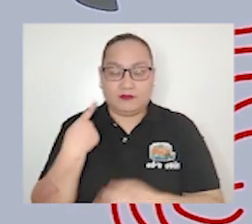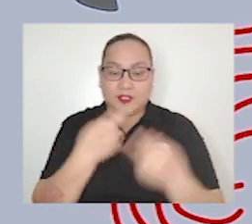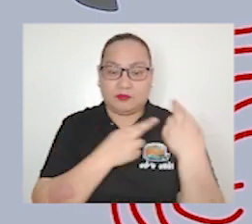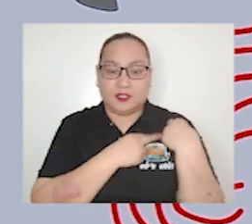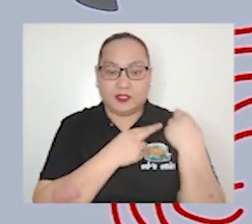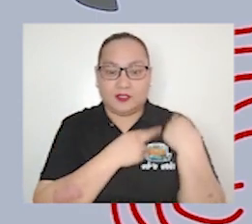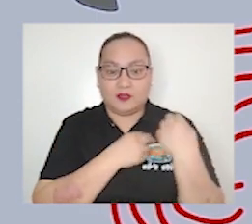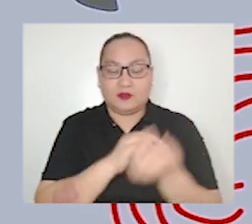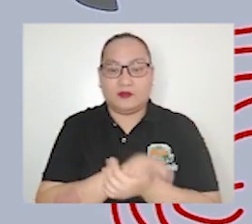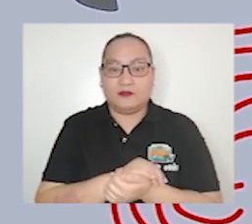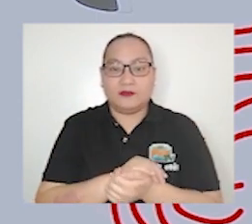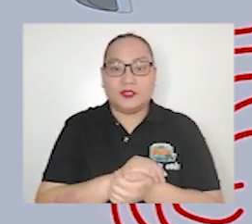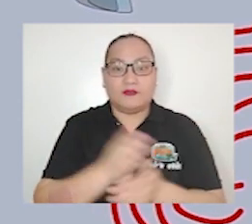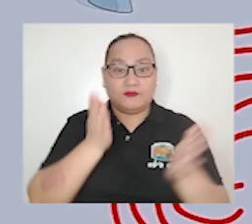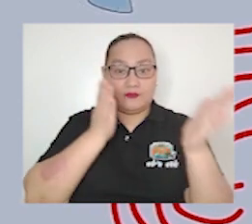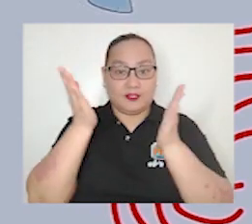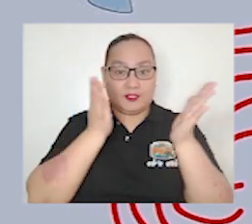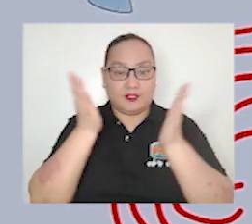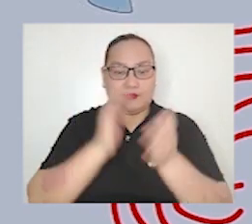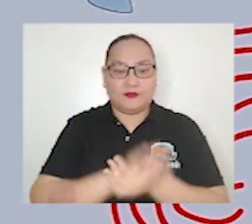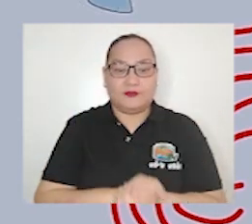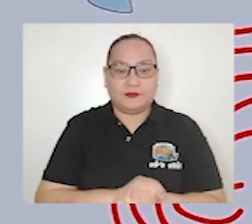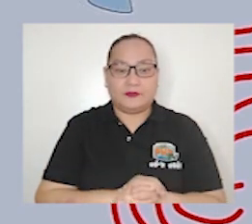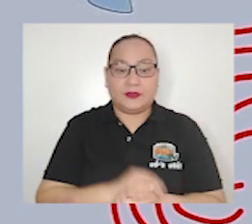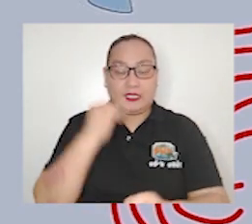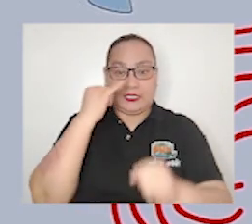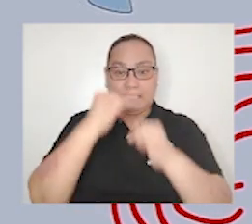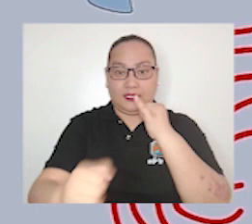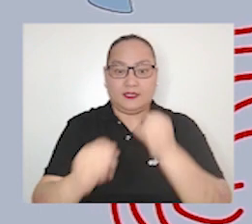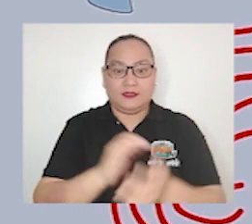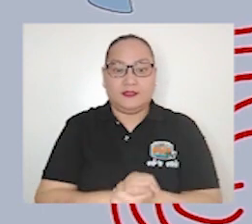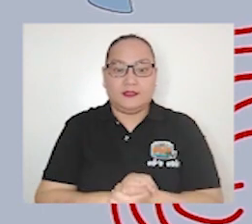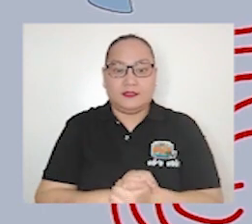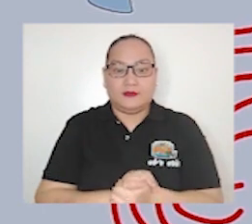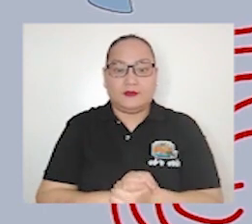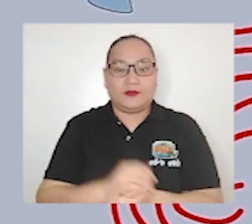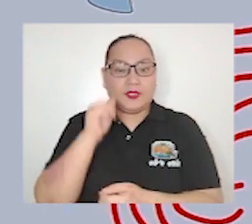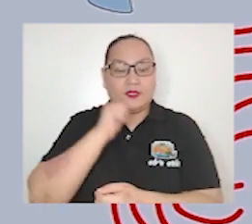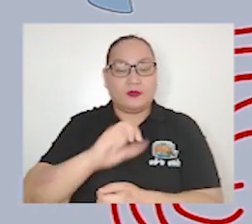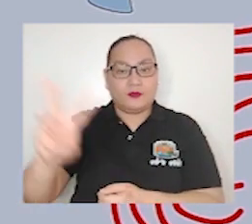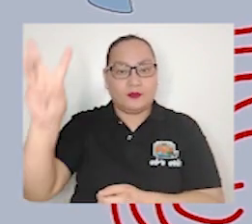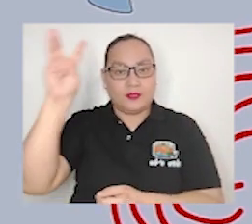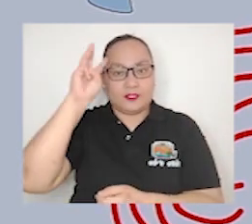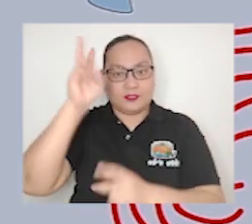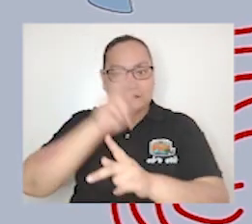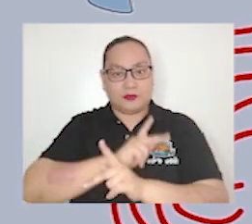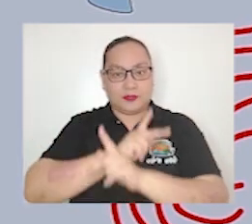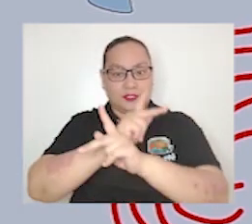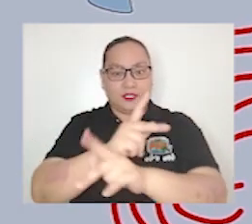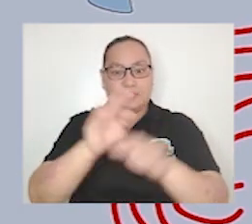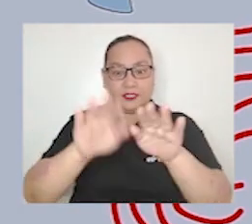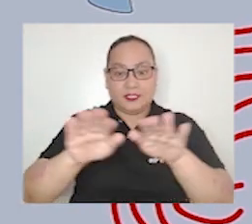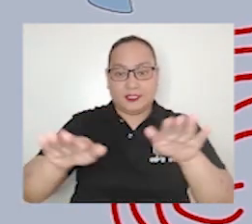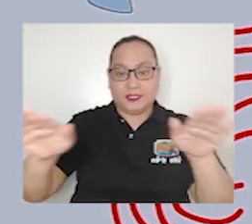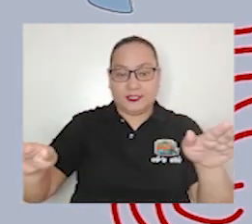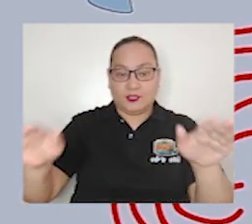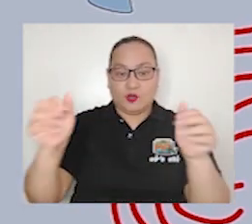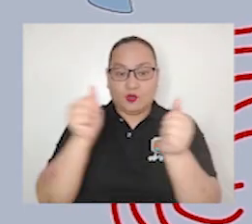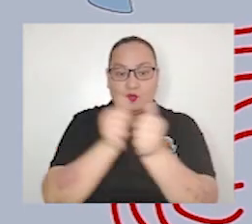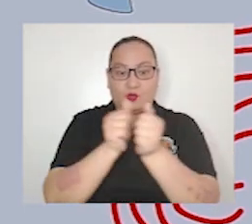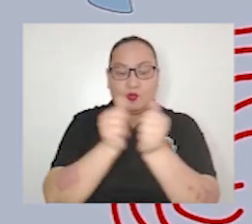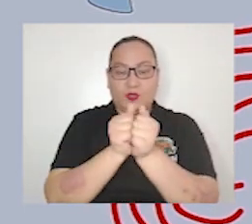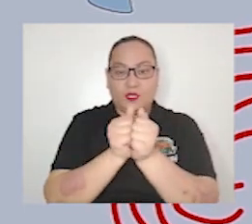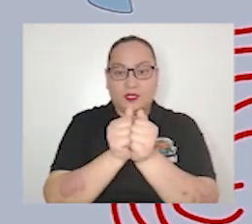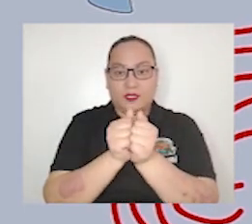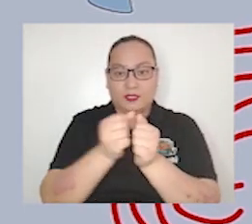And the last but not the least is the crucial awareness of protecting children within